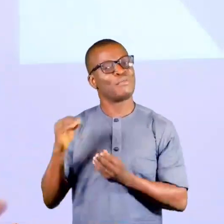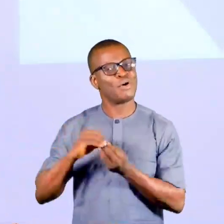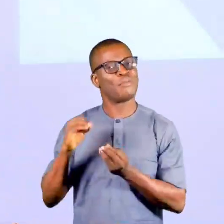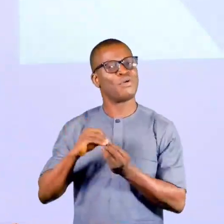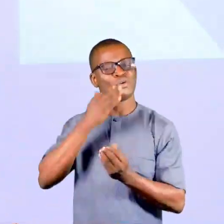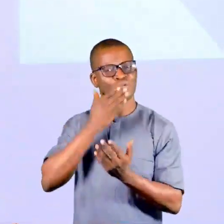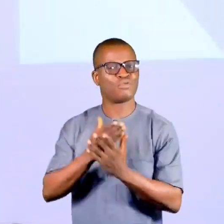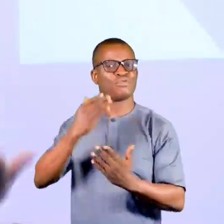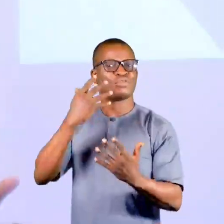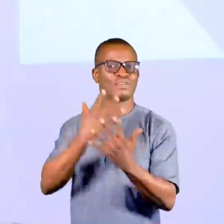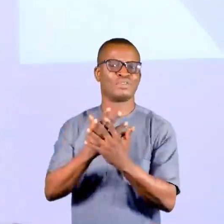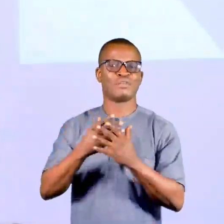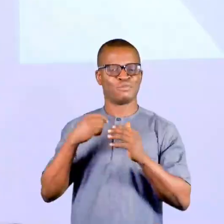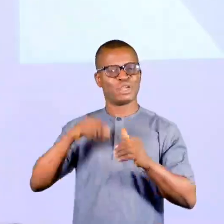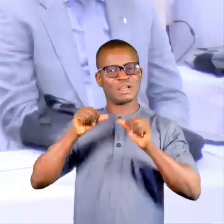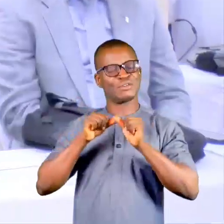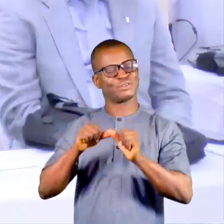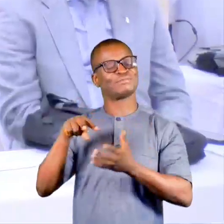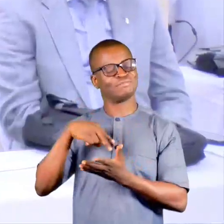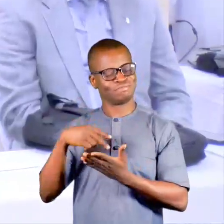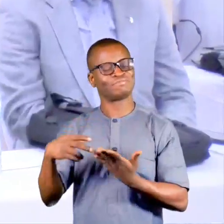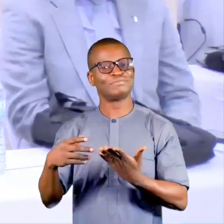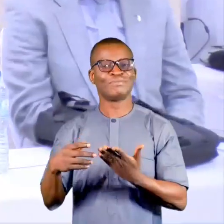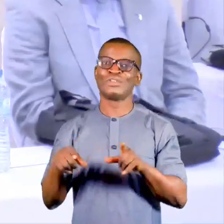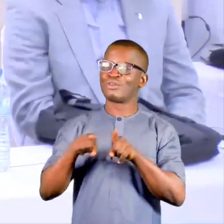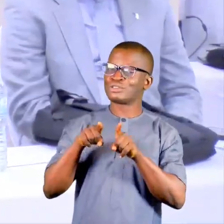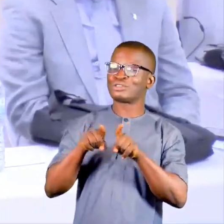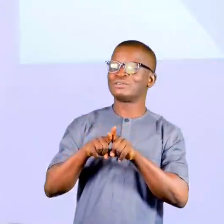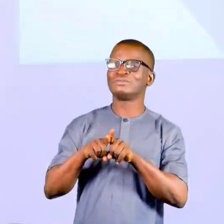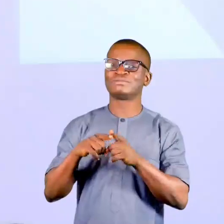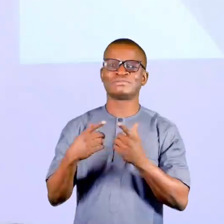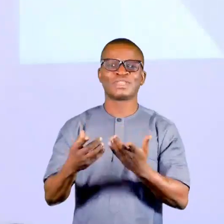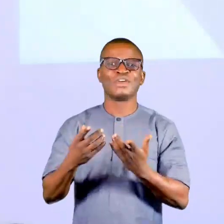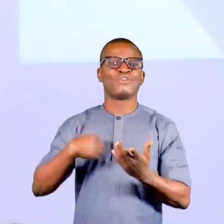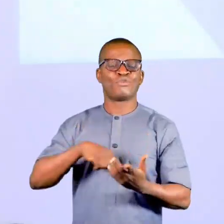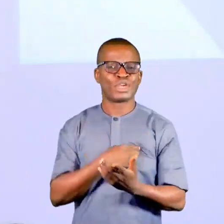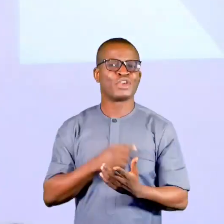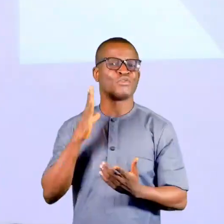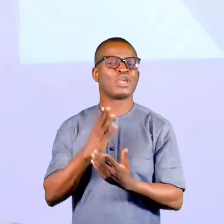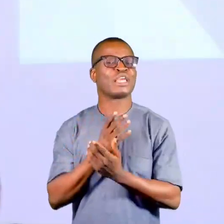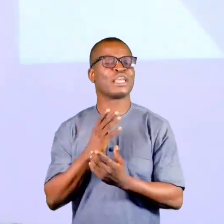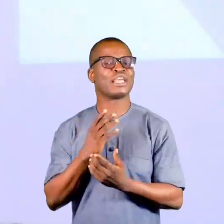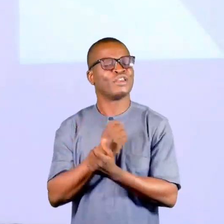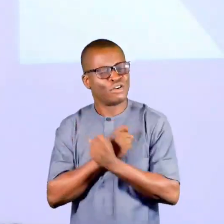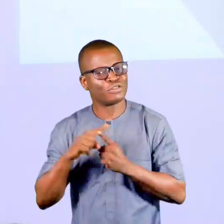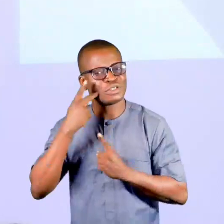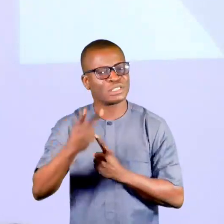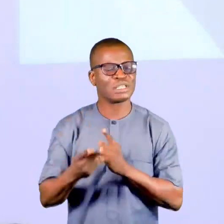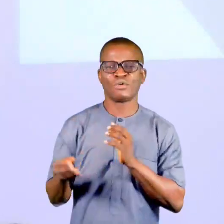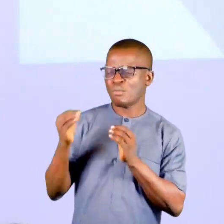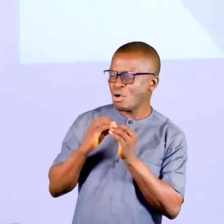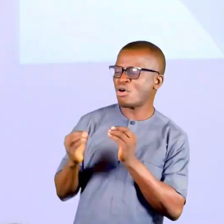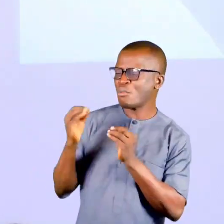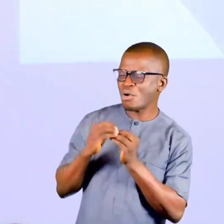convictions so that I can continue dancing. So, also, my lords, we also love to see more of